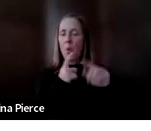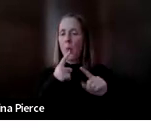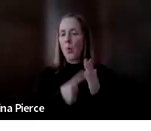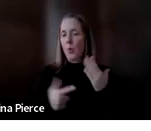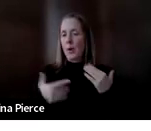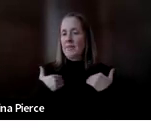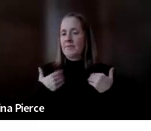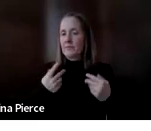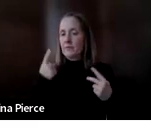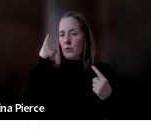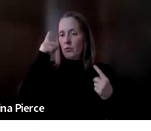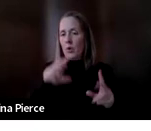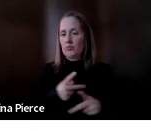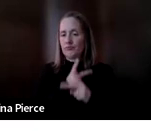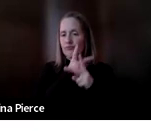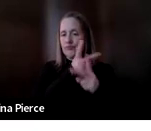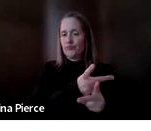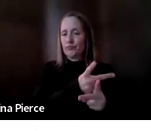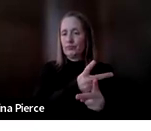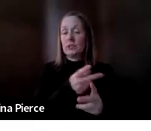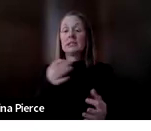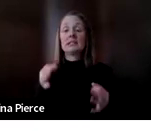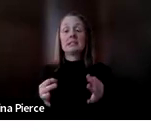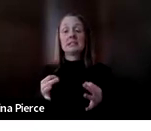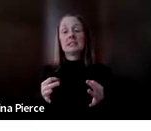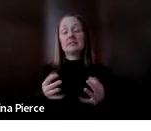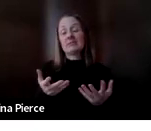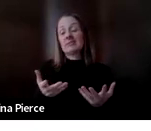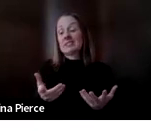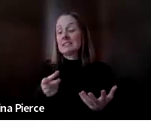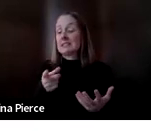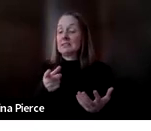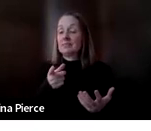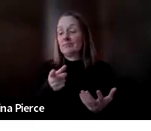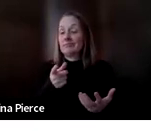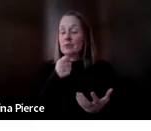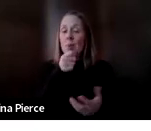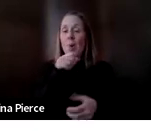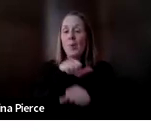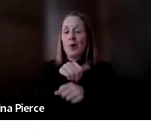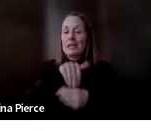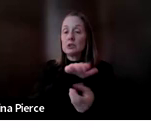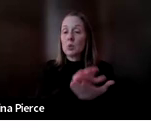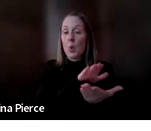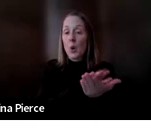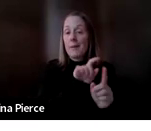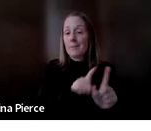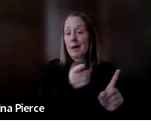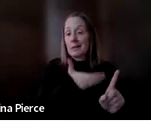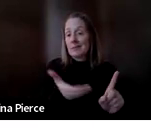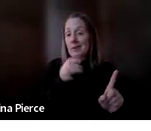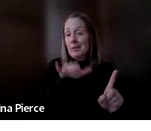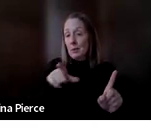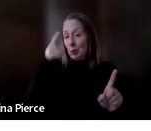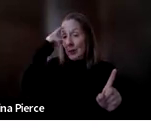If they're, like I said, if you are not an individual that works in a school, but you think there is a device that might work well for